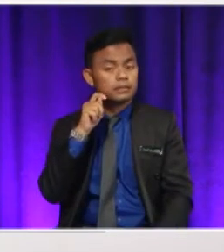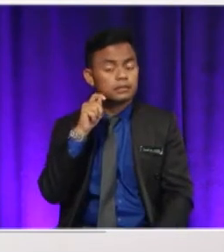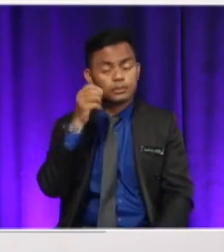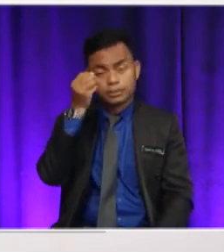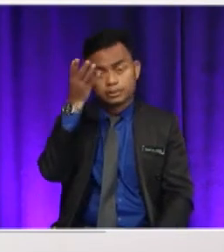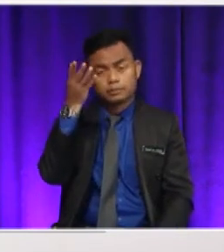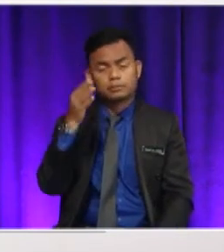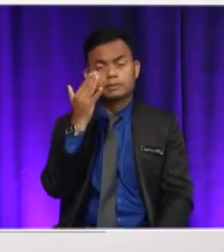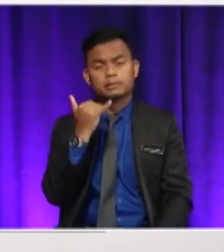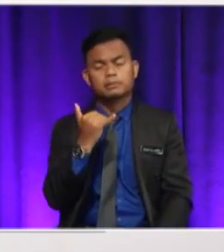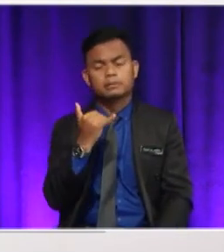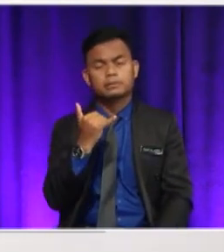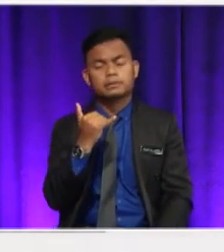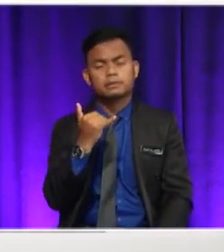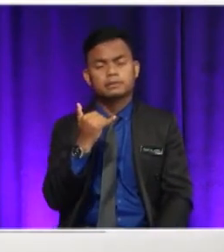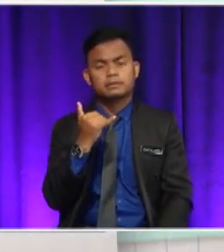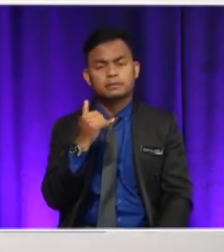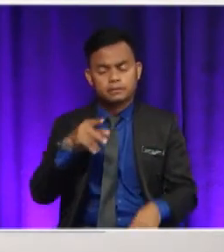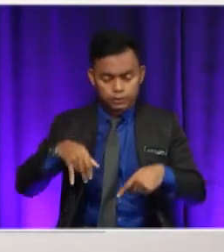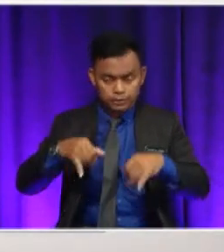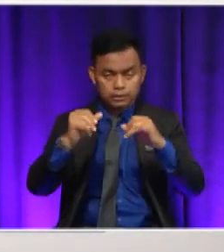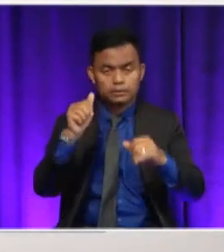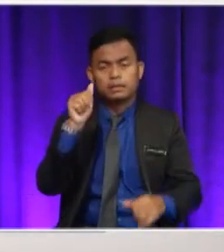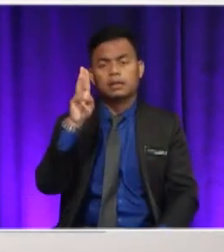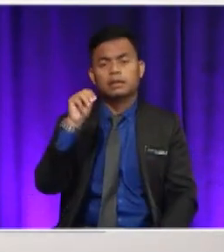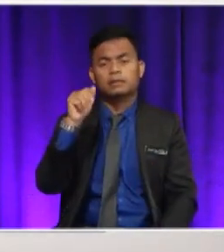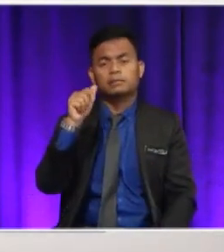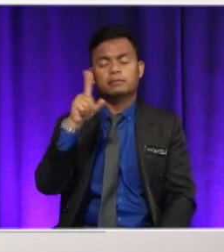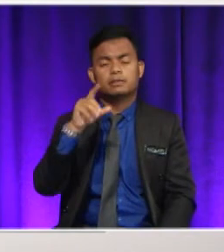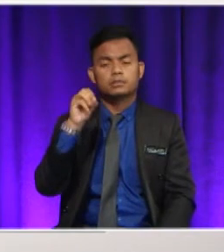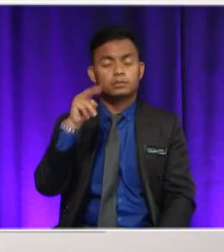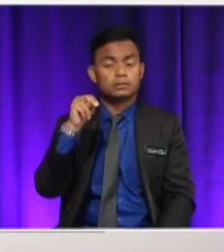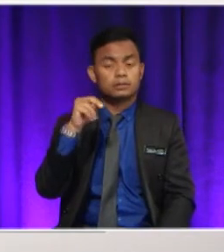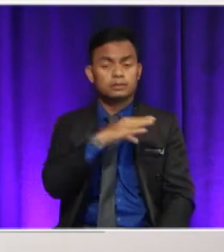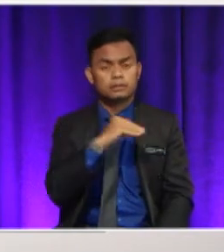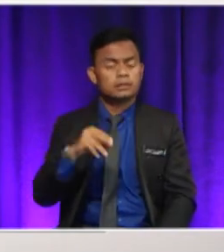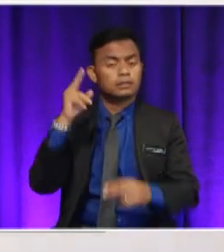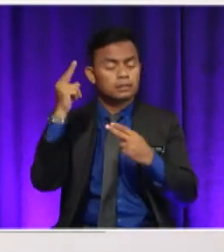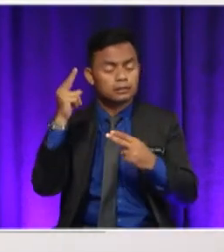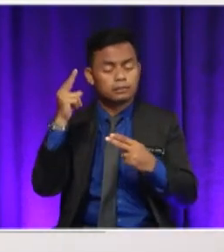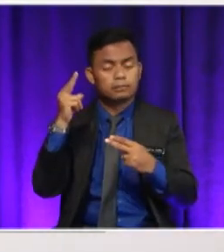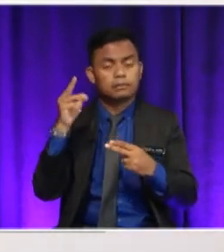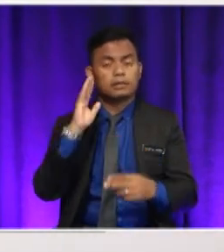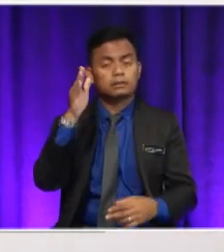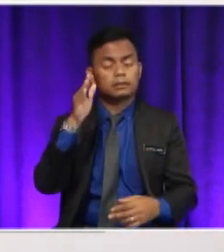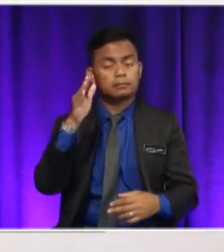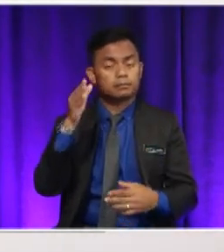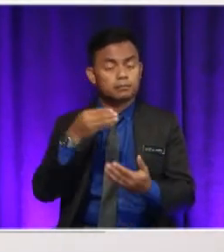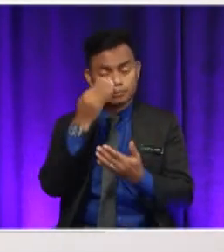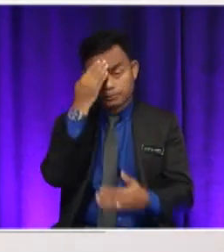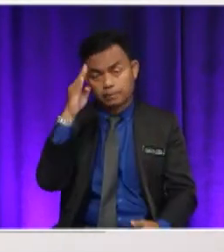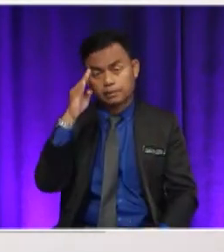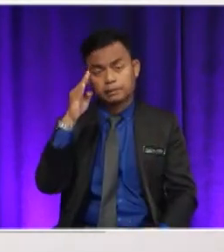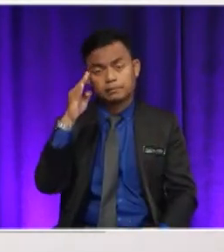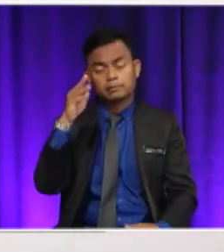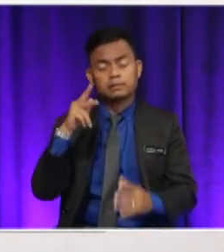for walking the Amazon and his hopes for his expedition to make a good cause. Aha, so let's